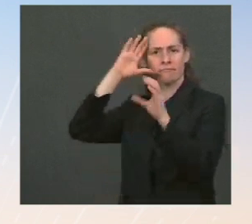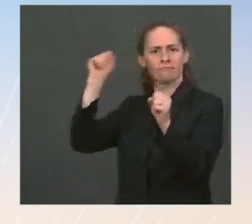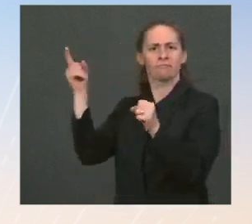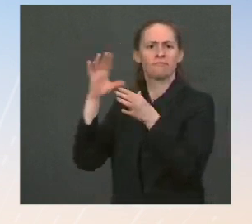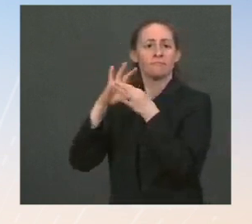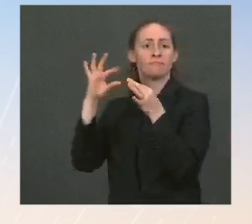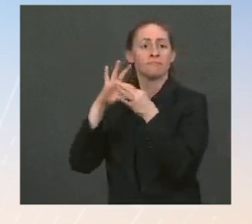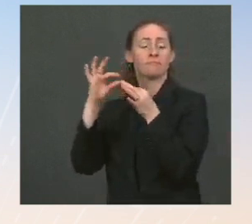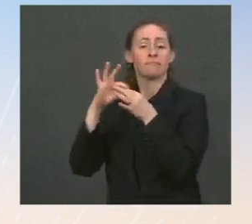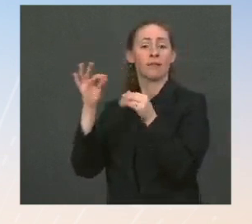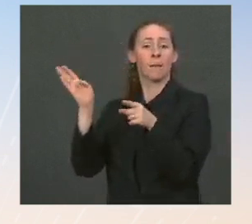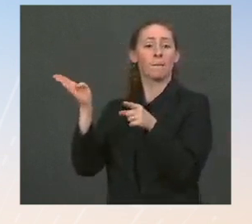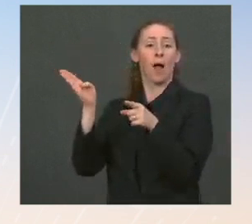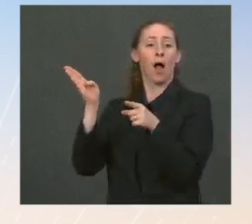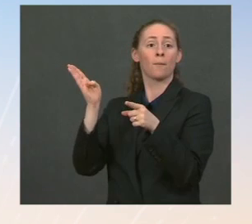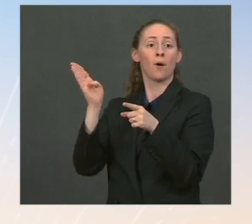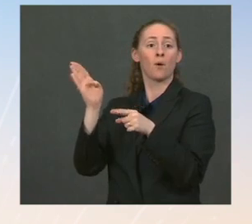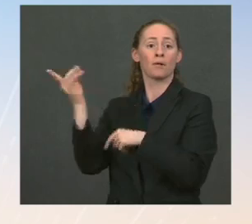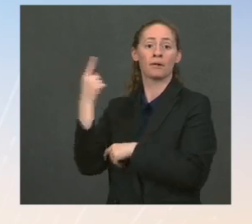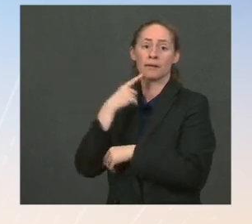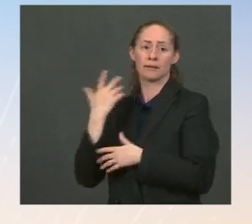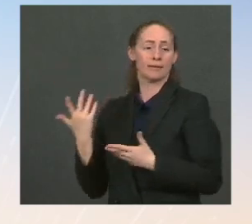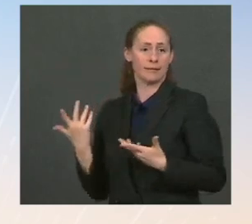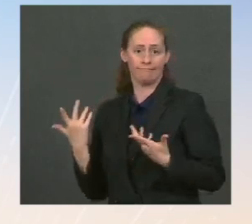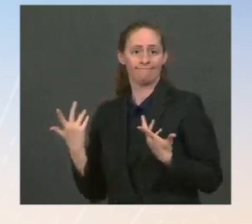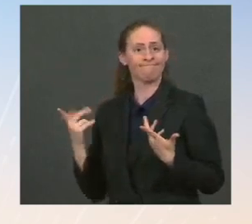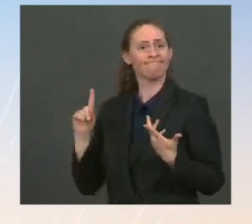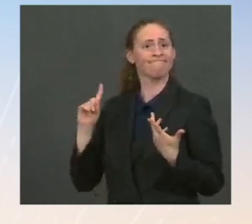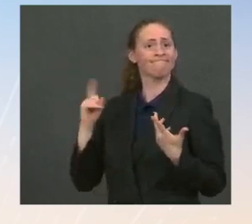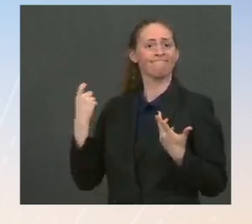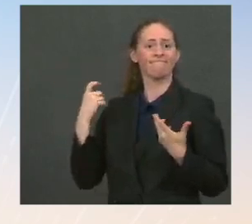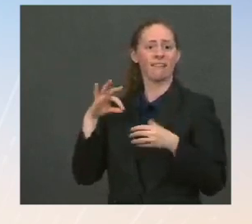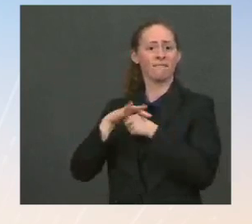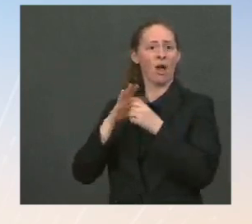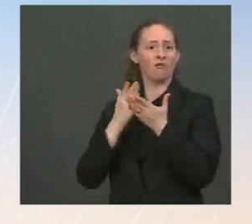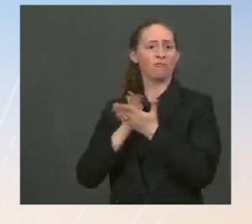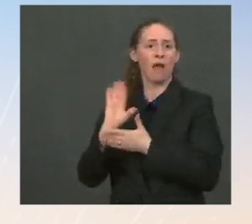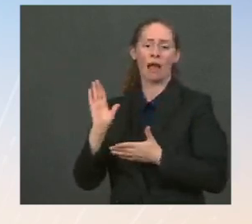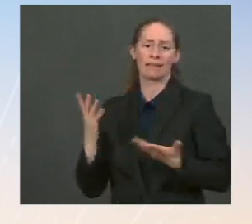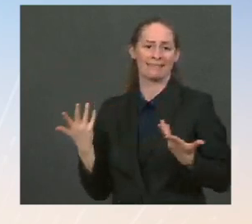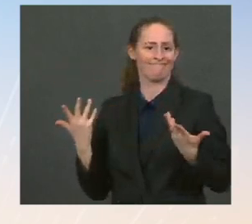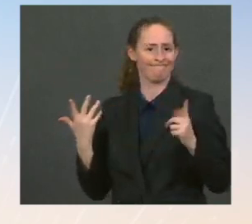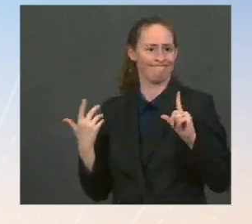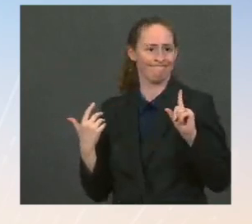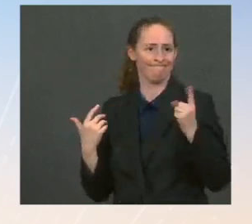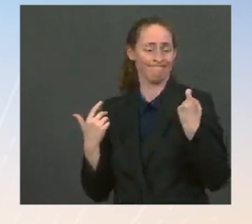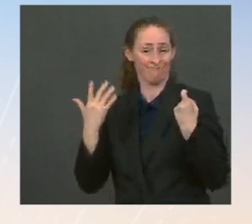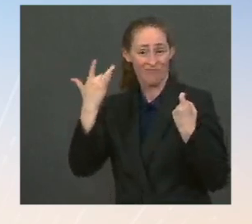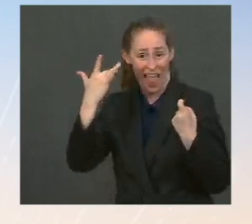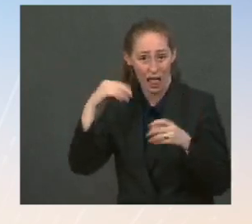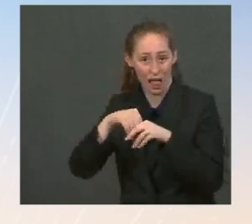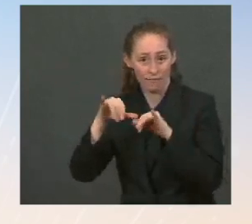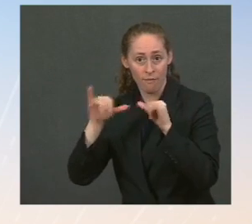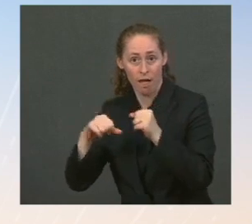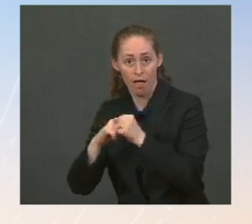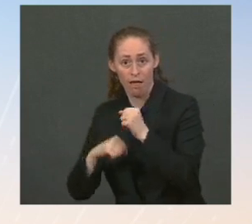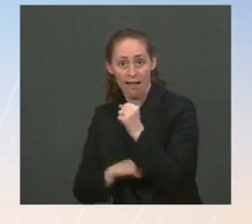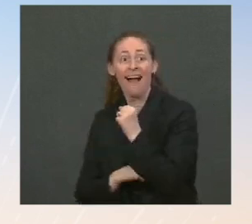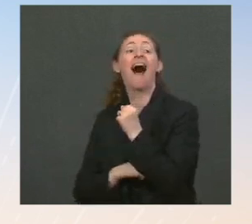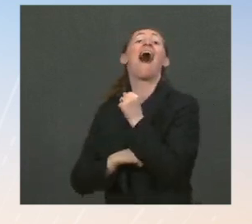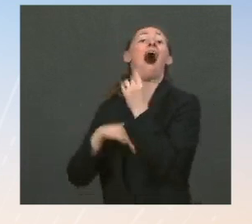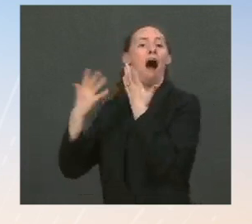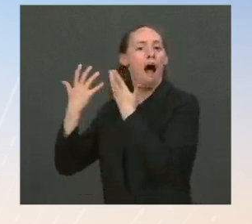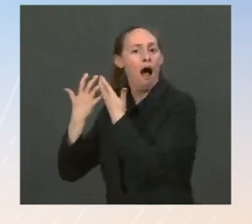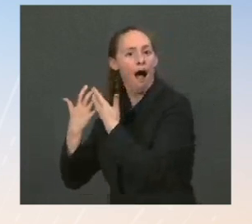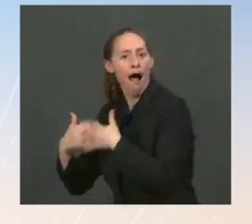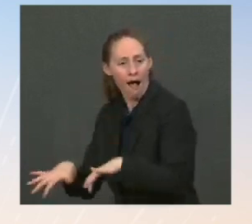could not move on voting rights at that moment as they were dealing with infrastructure. Now the heavy lift on the Hill is done with infrastructure. What's next as